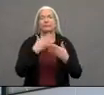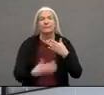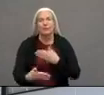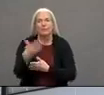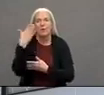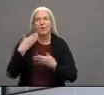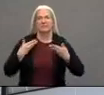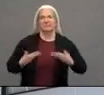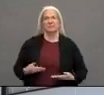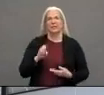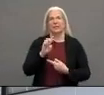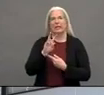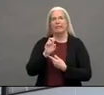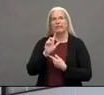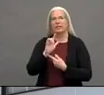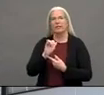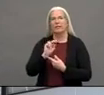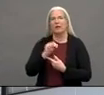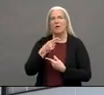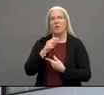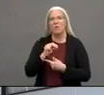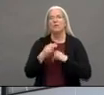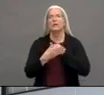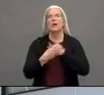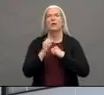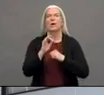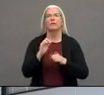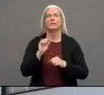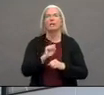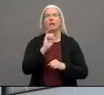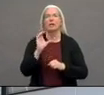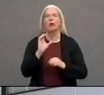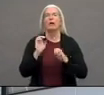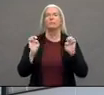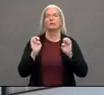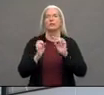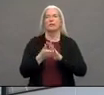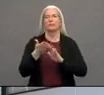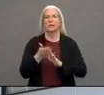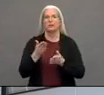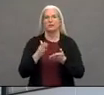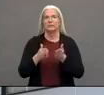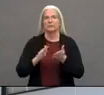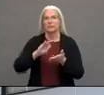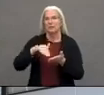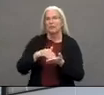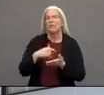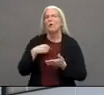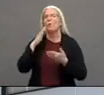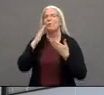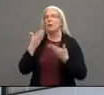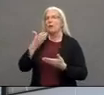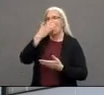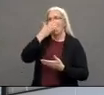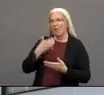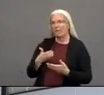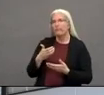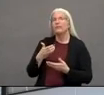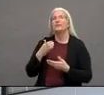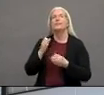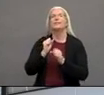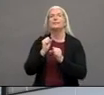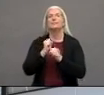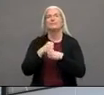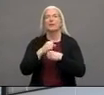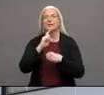Evalyn Ho with the County of Santa Clara Emergency Operations Center I'm going to remove my face covering to make it easier for people to hear me and to support our ASL